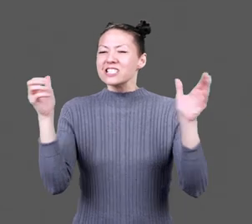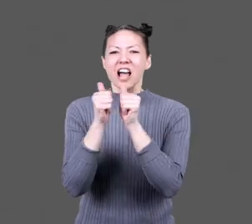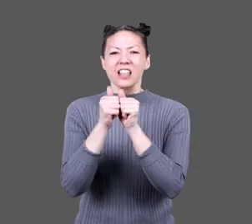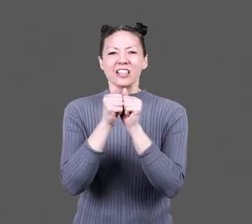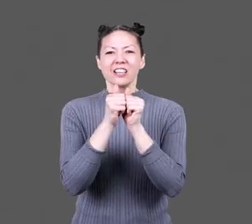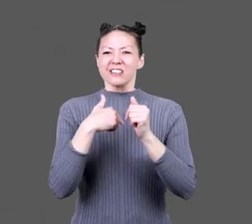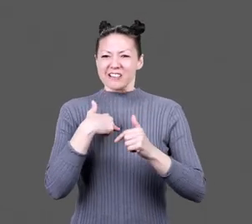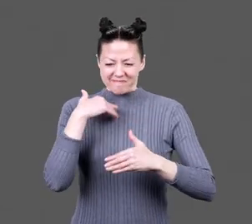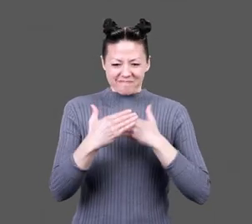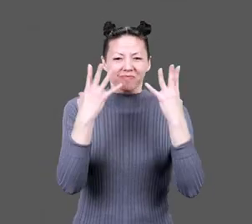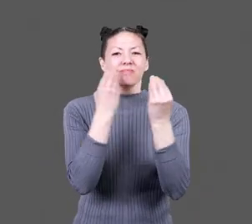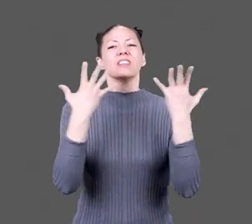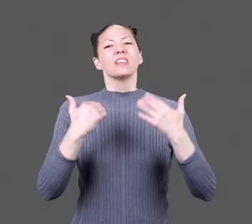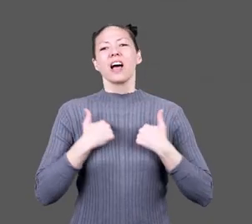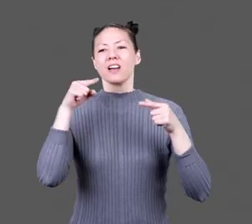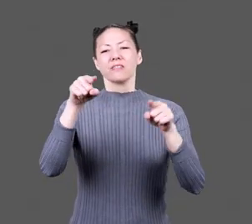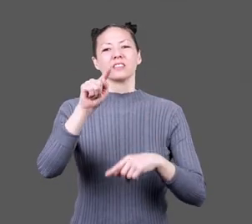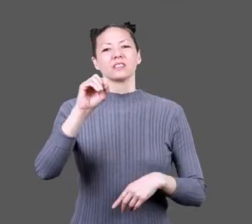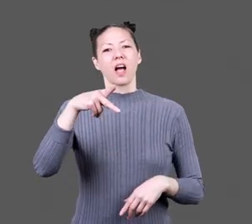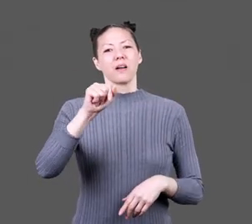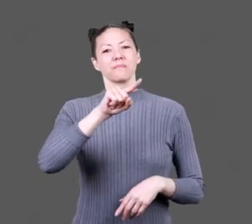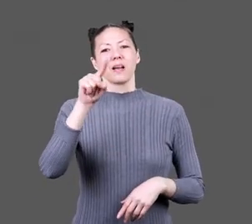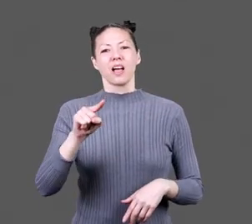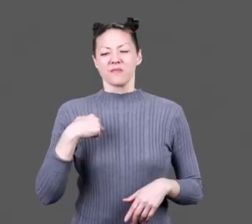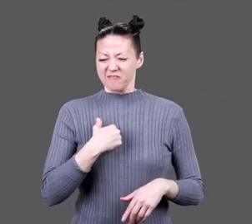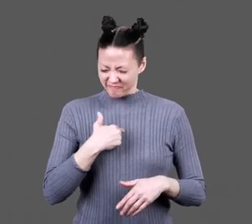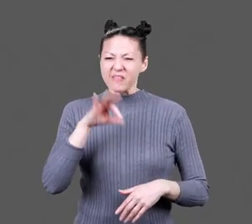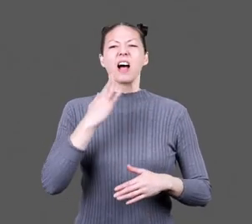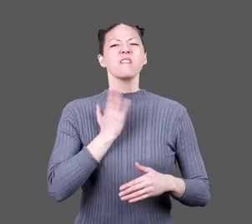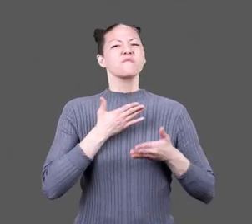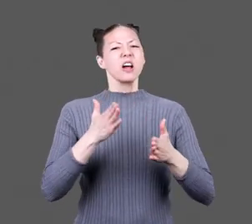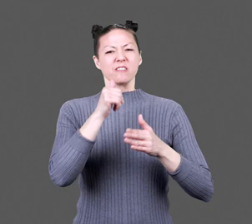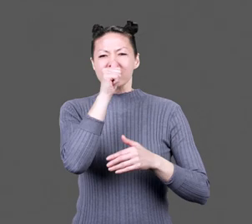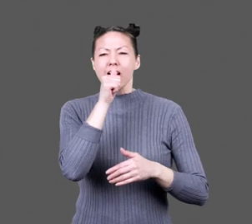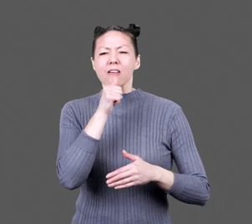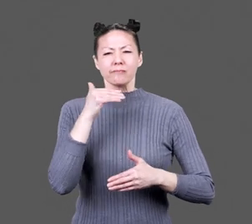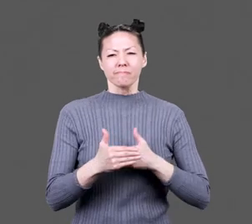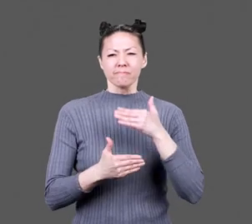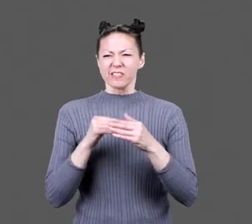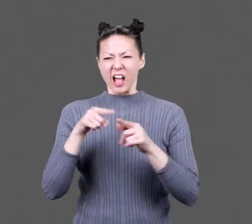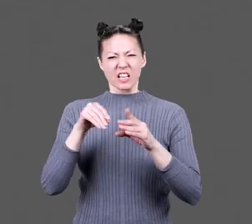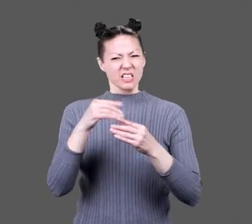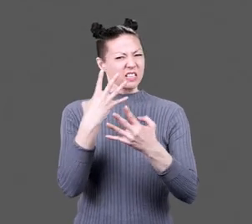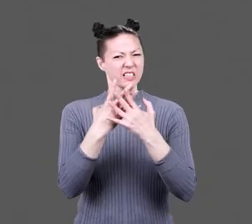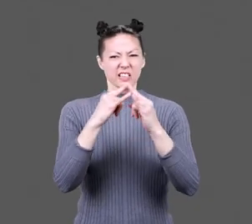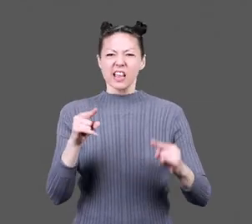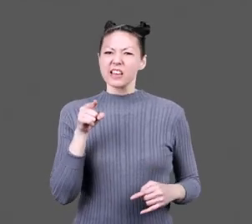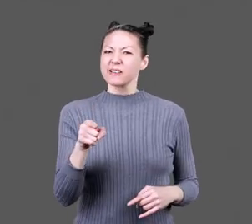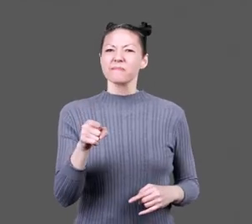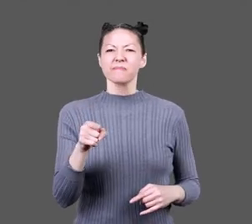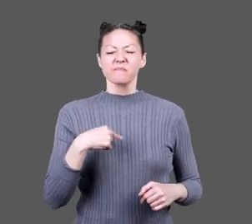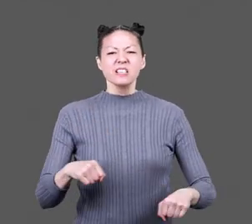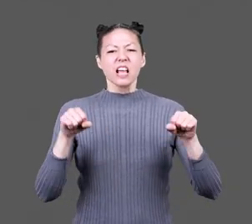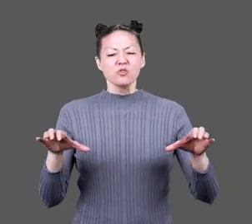Together, we had created our own kind of beauty in Topaz. We had found ways to endure the unimaginable while in